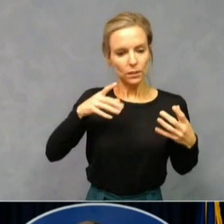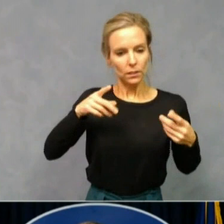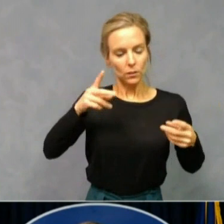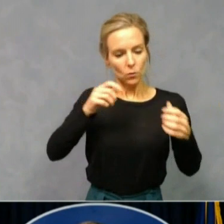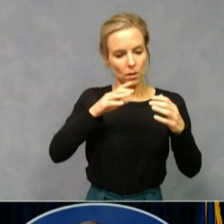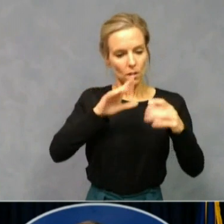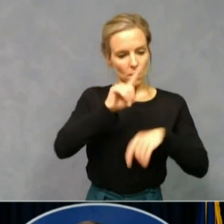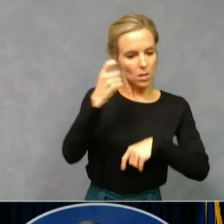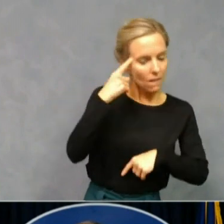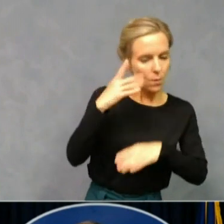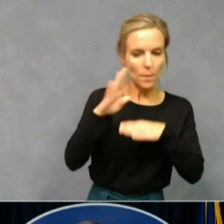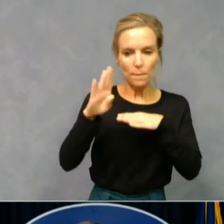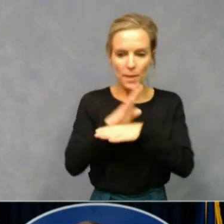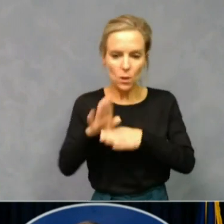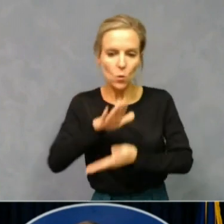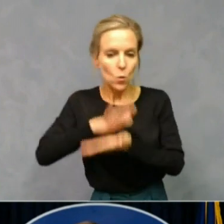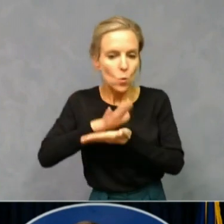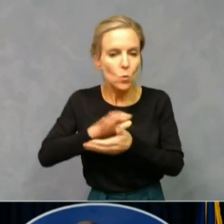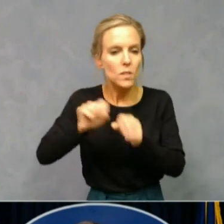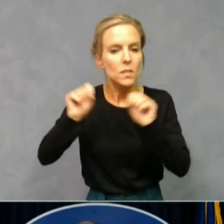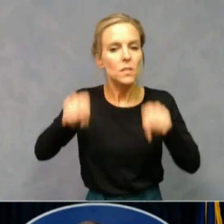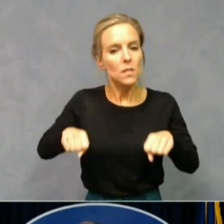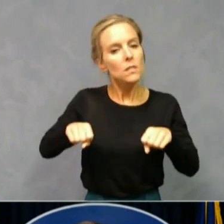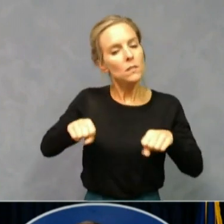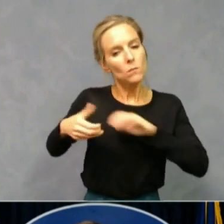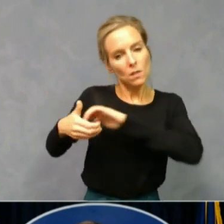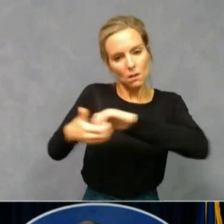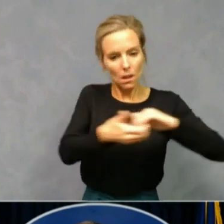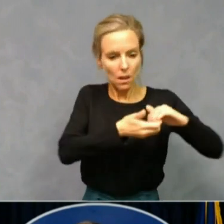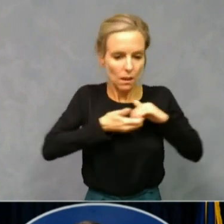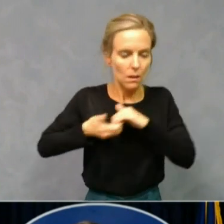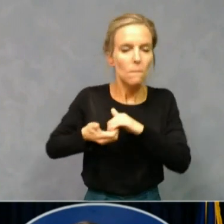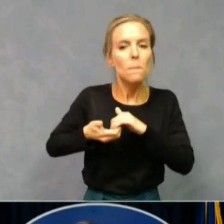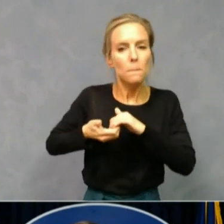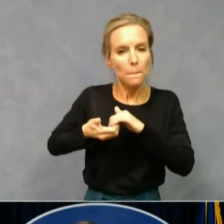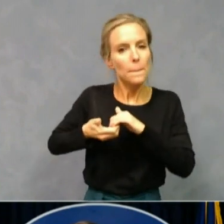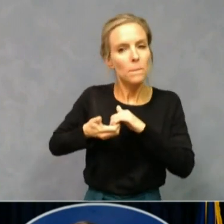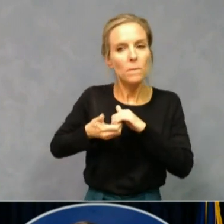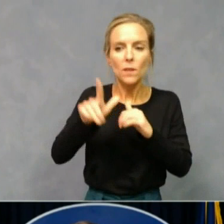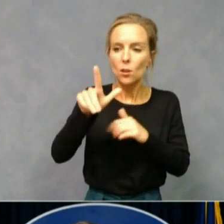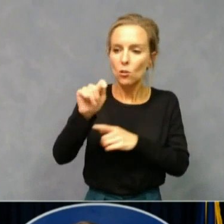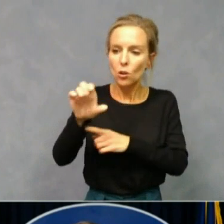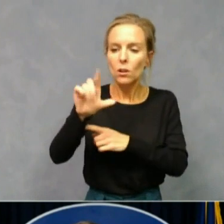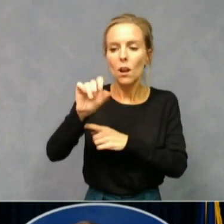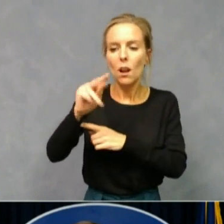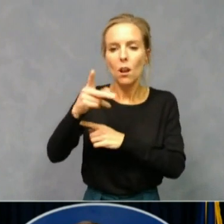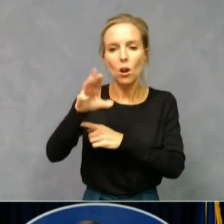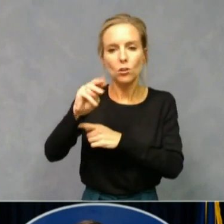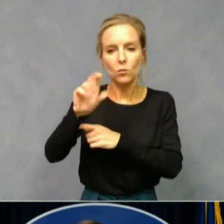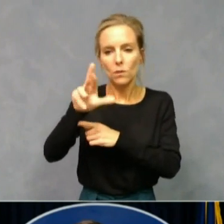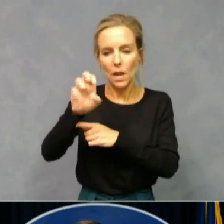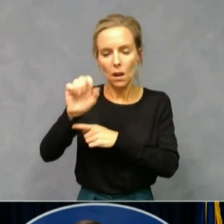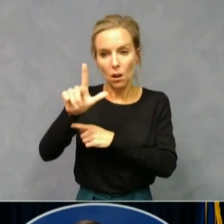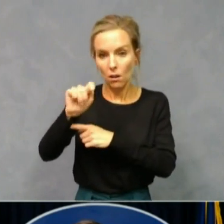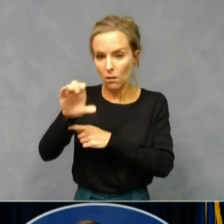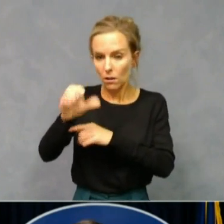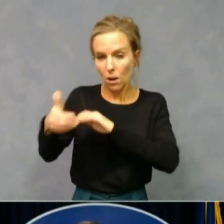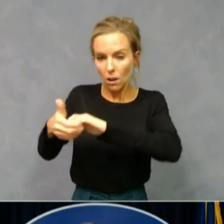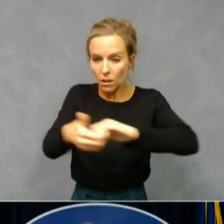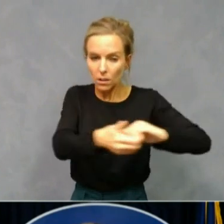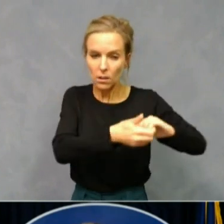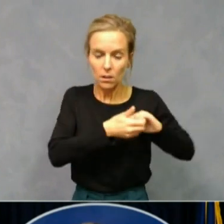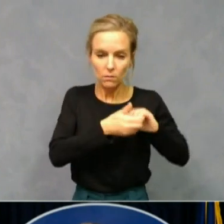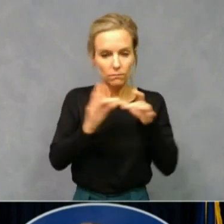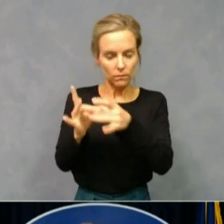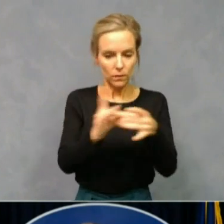school system, everybody, long-term care, working together in a unified effort to